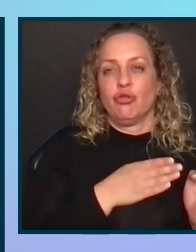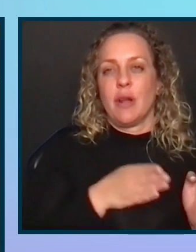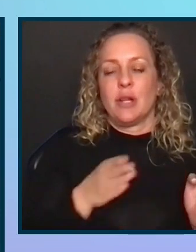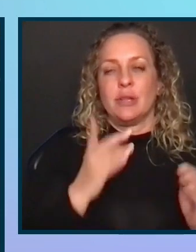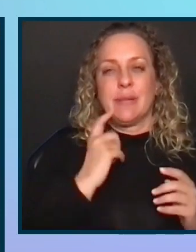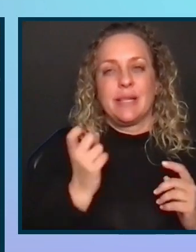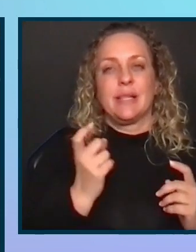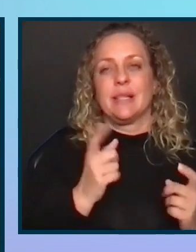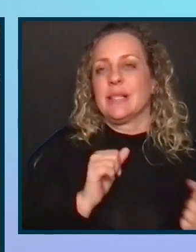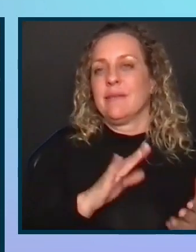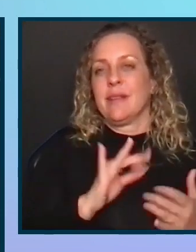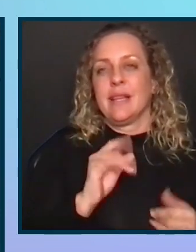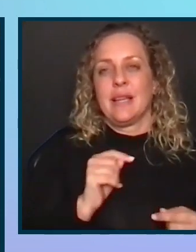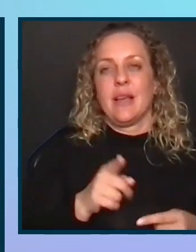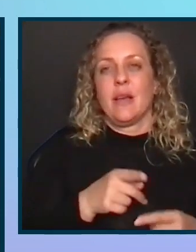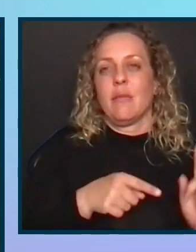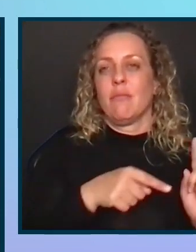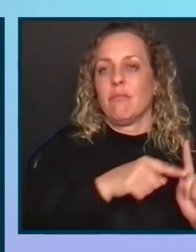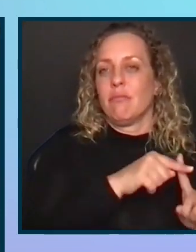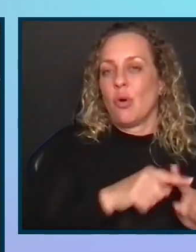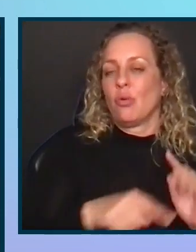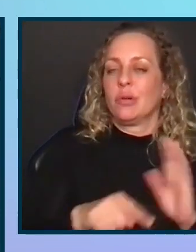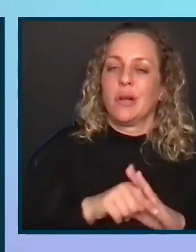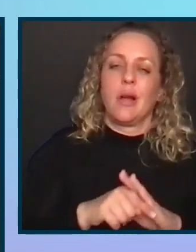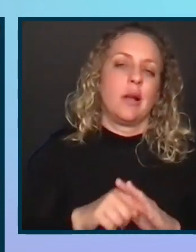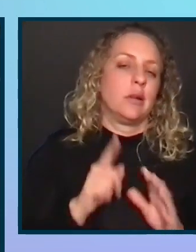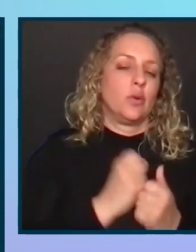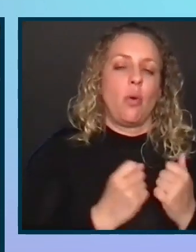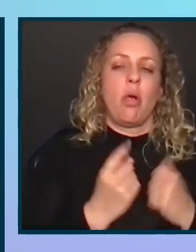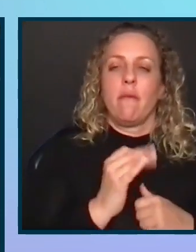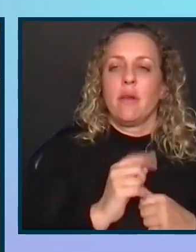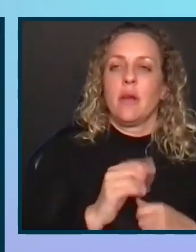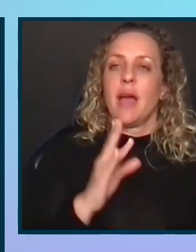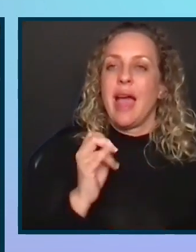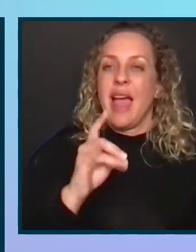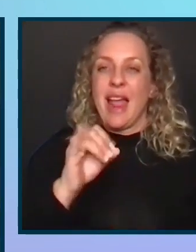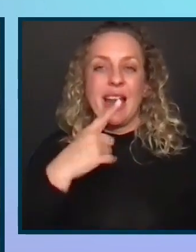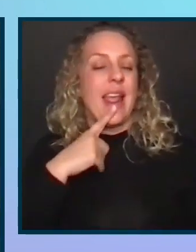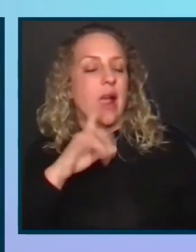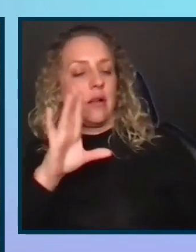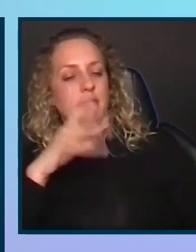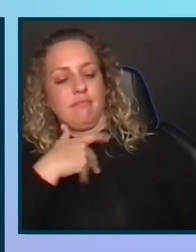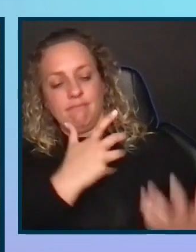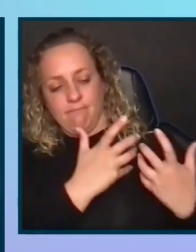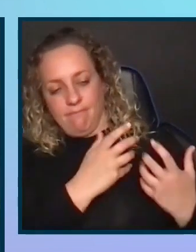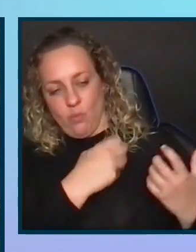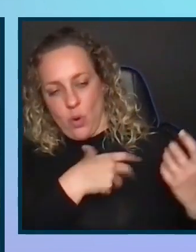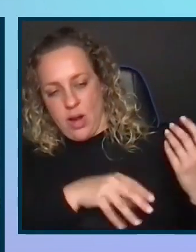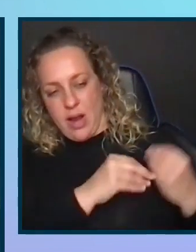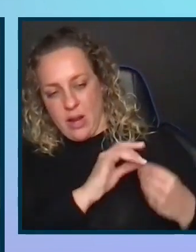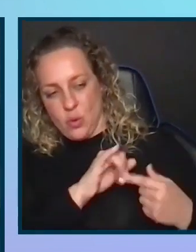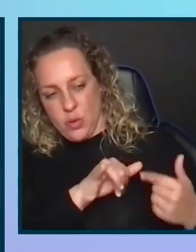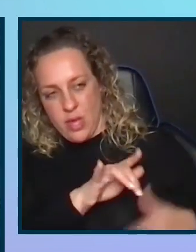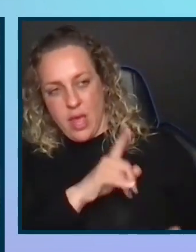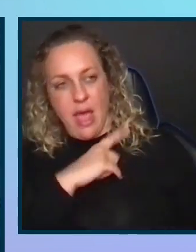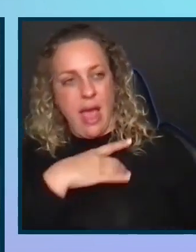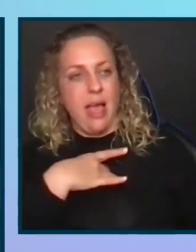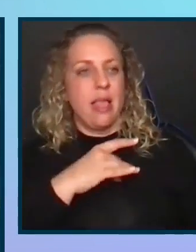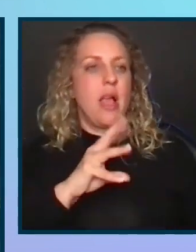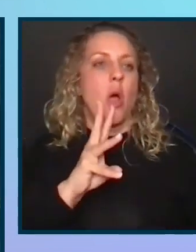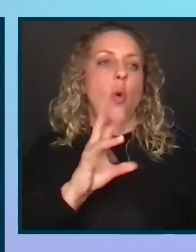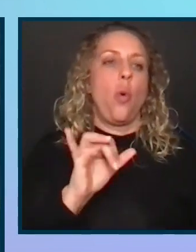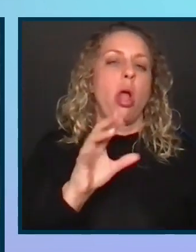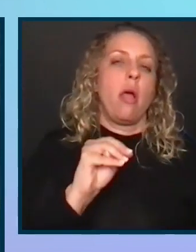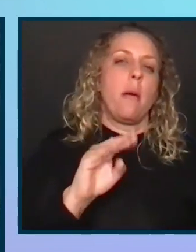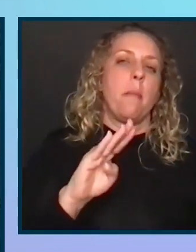because let's face it, there are pros and cons to each of them. In alignment with that, there's one I really like. It's William Bridges'